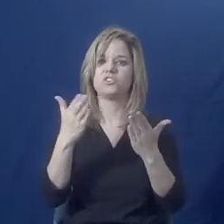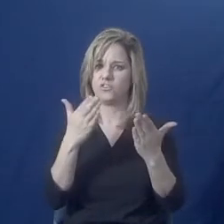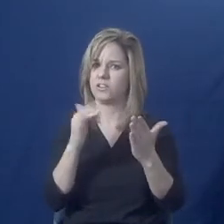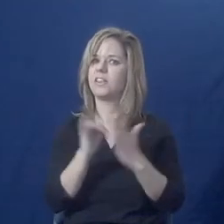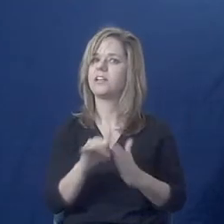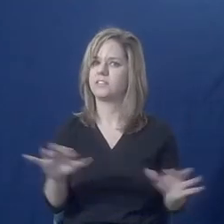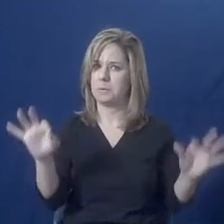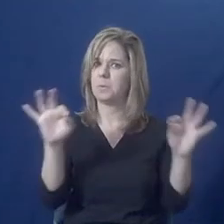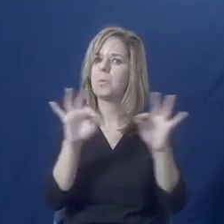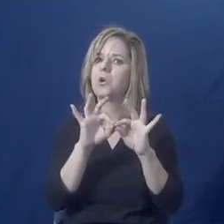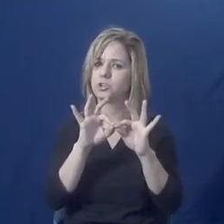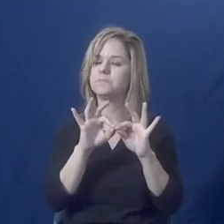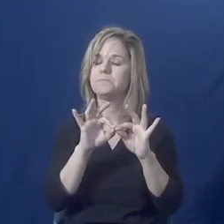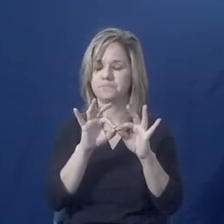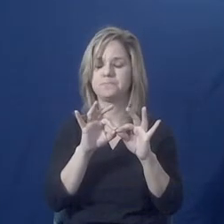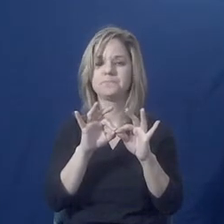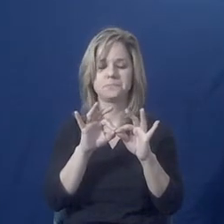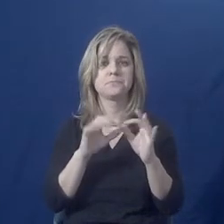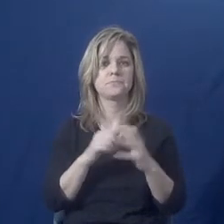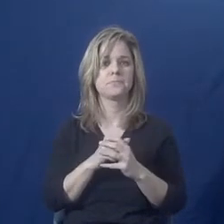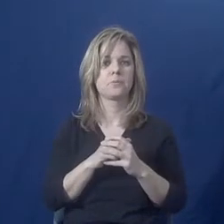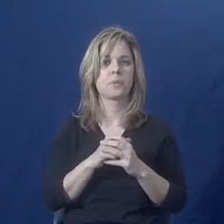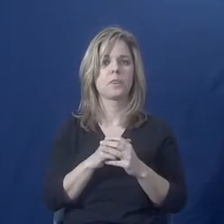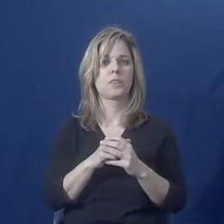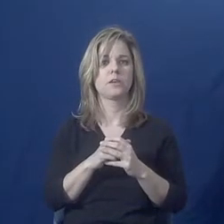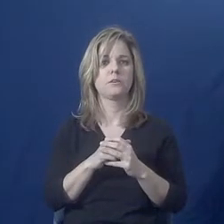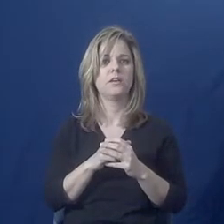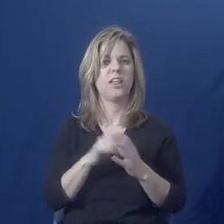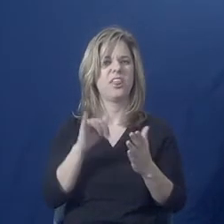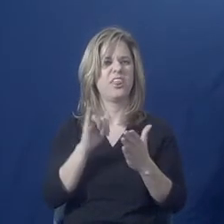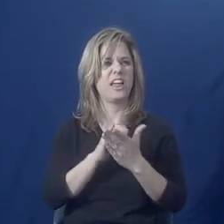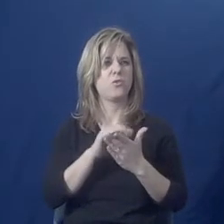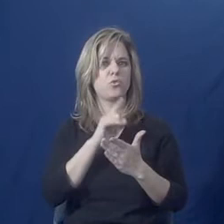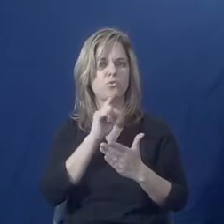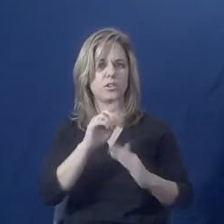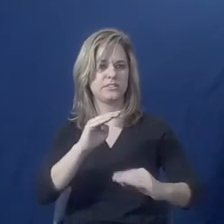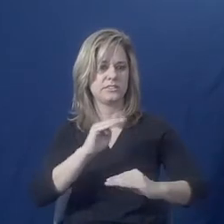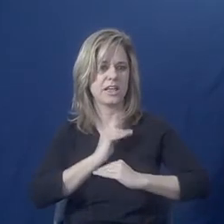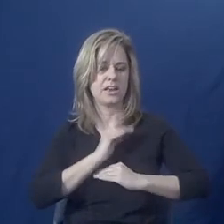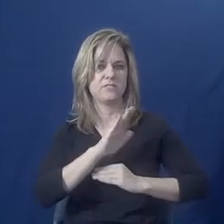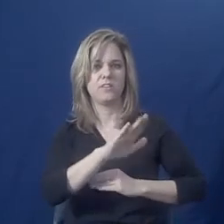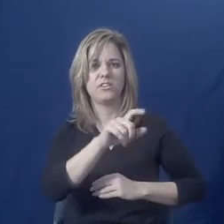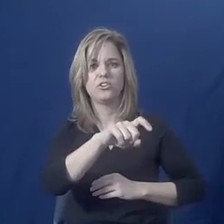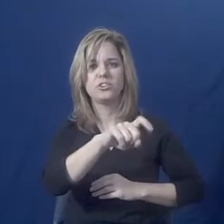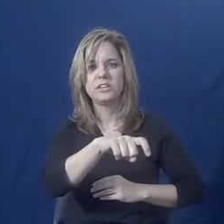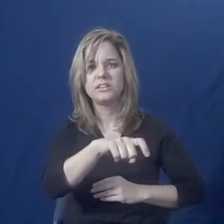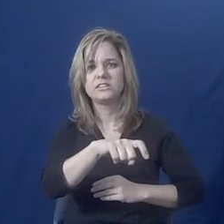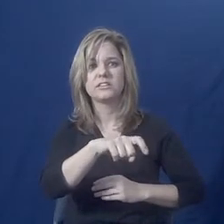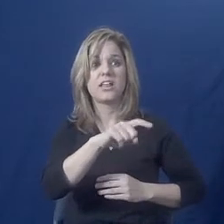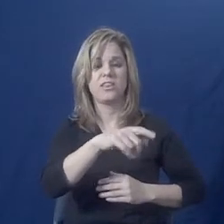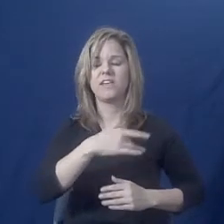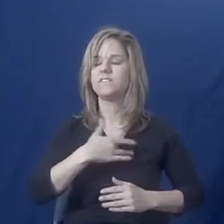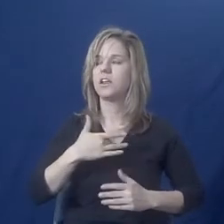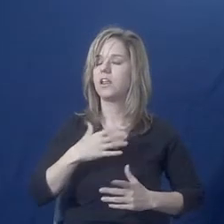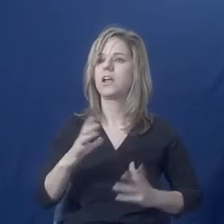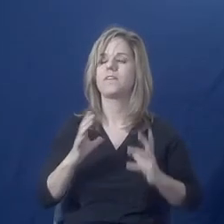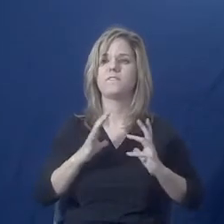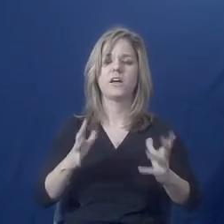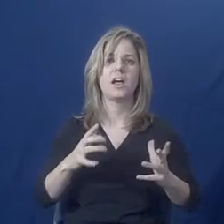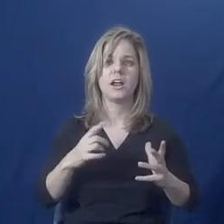to really fulfill them and make them feel like they can navigate their life the way that they should.